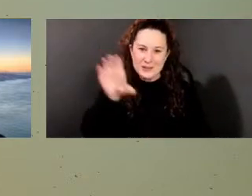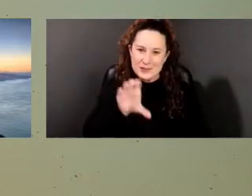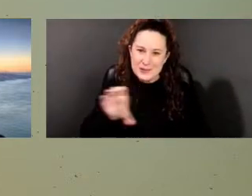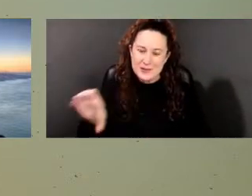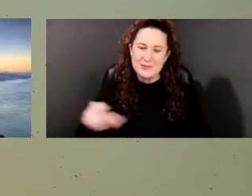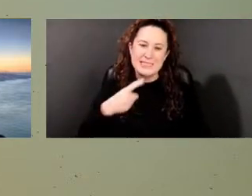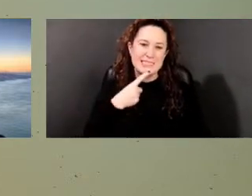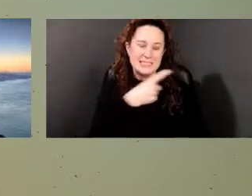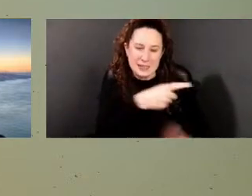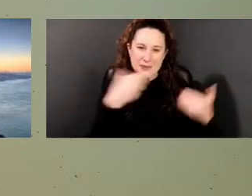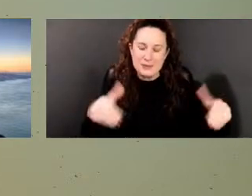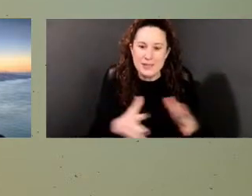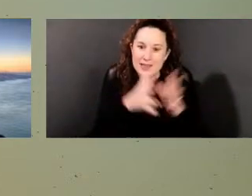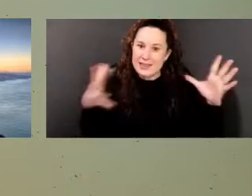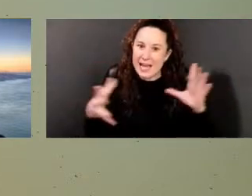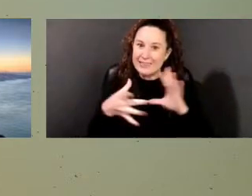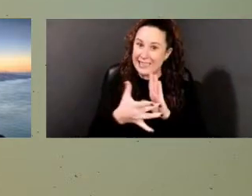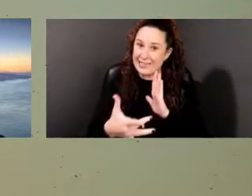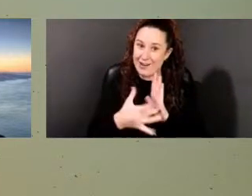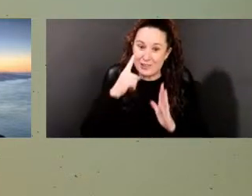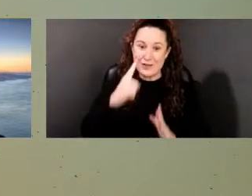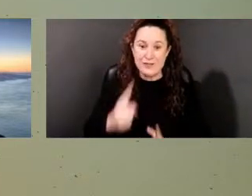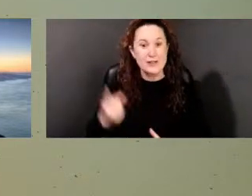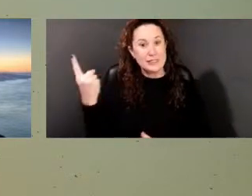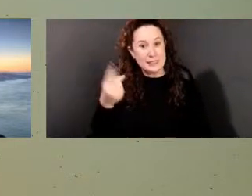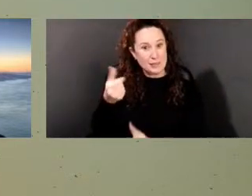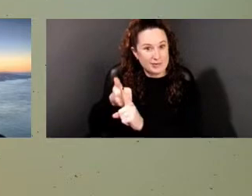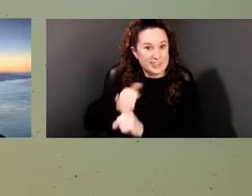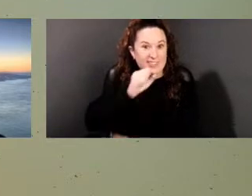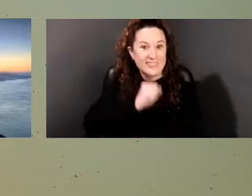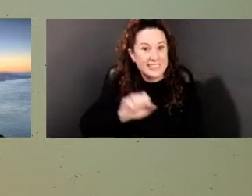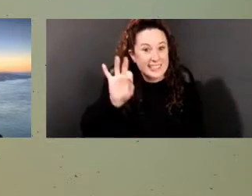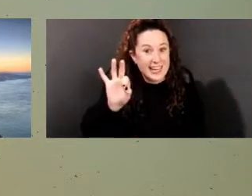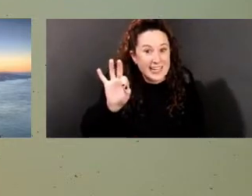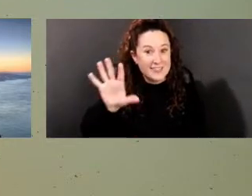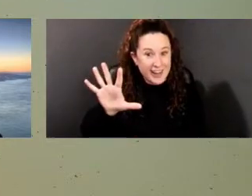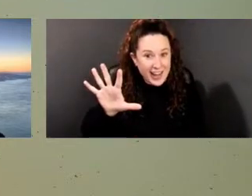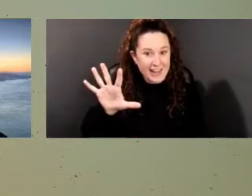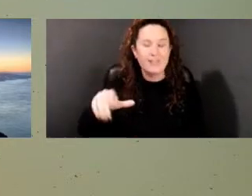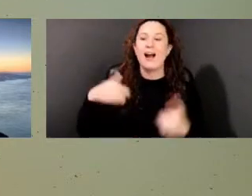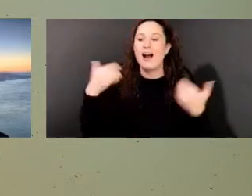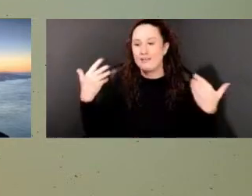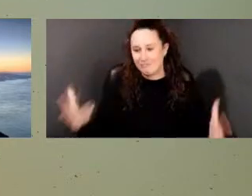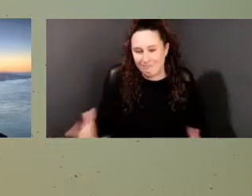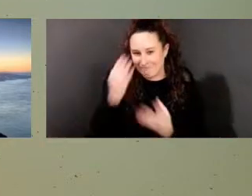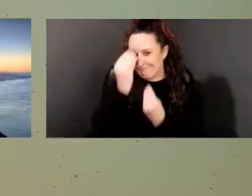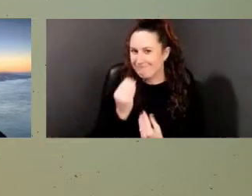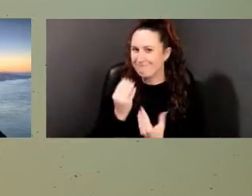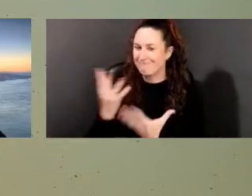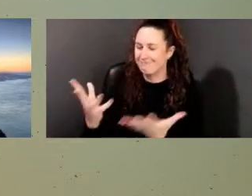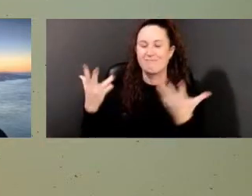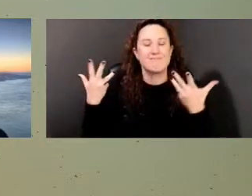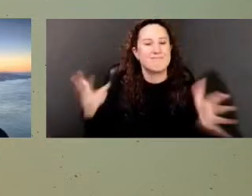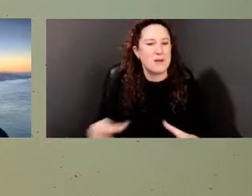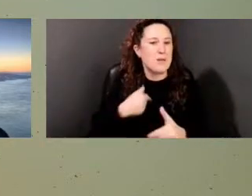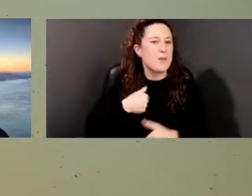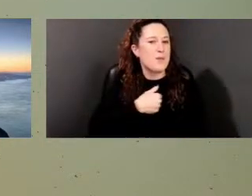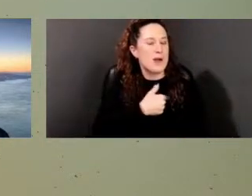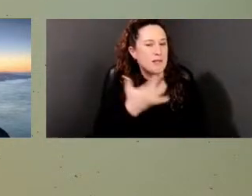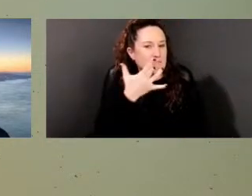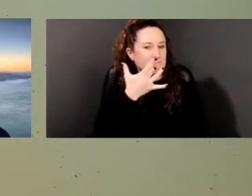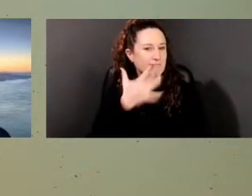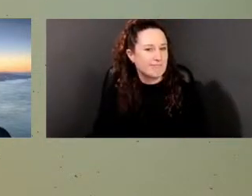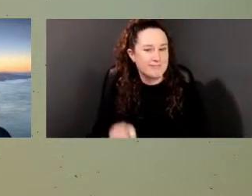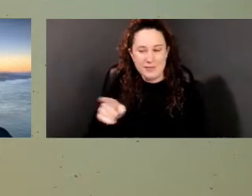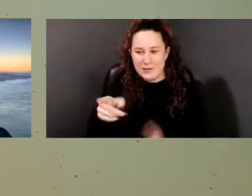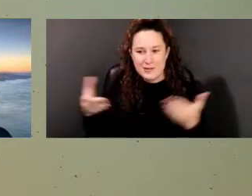technology for a 95-year-old. And I told her that we are blessed that she is with us, with us tonight and with